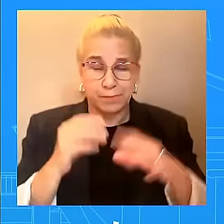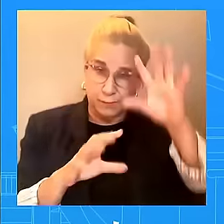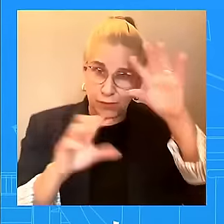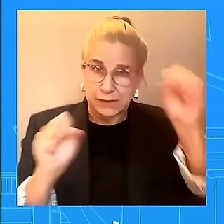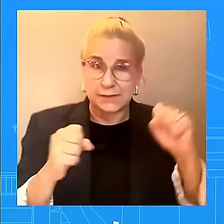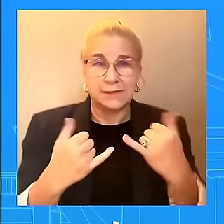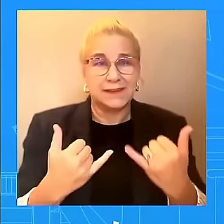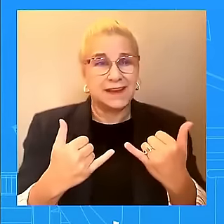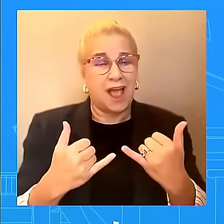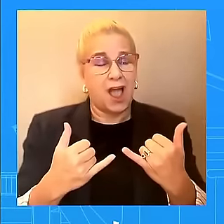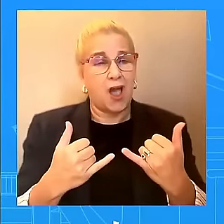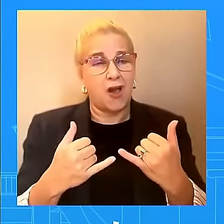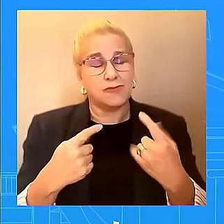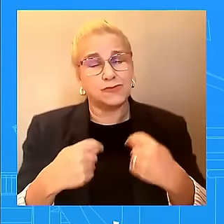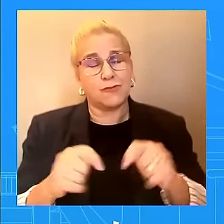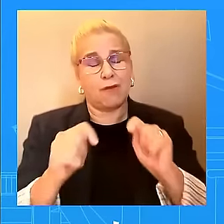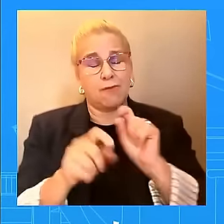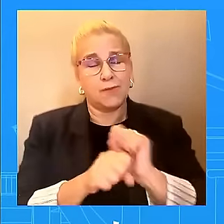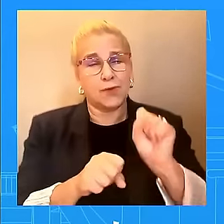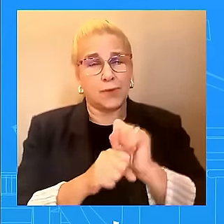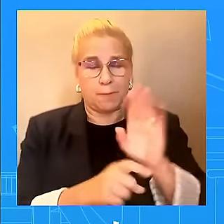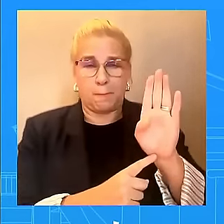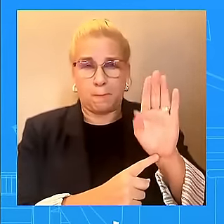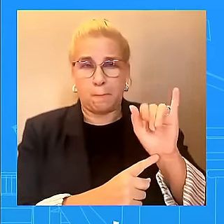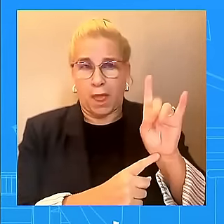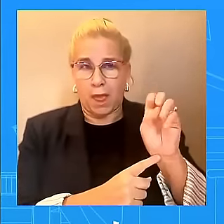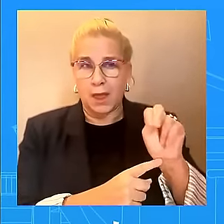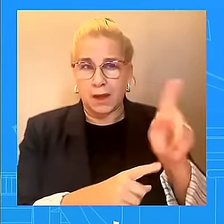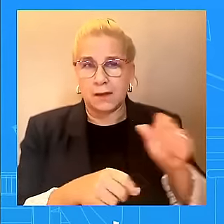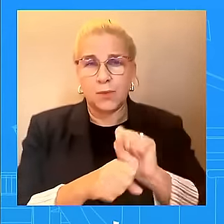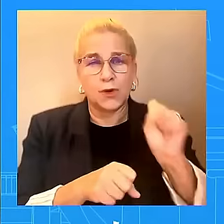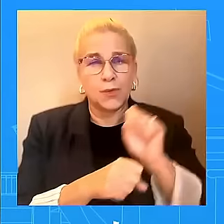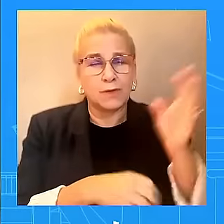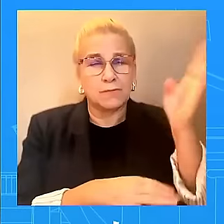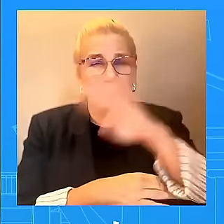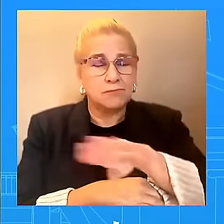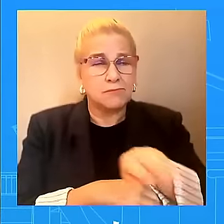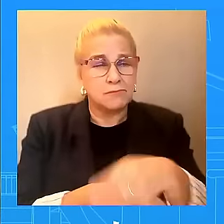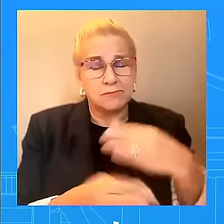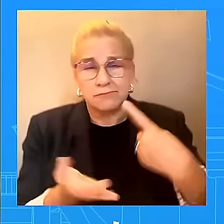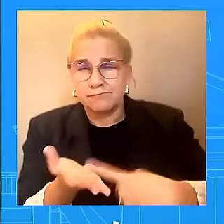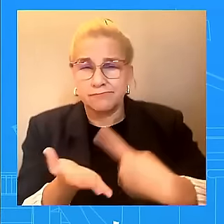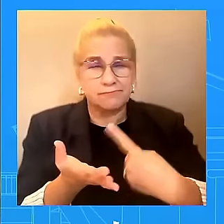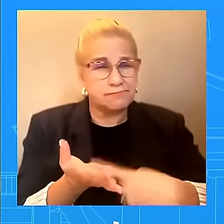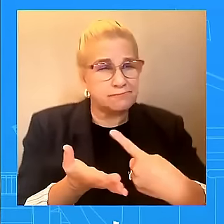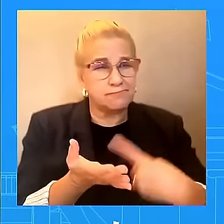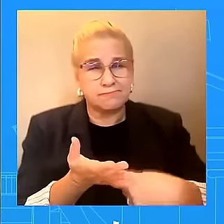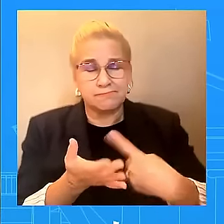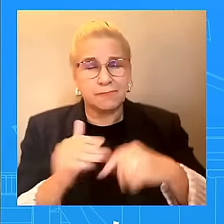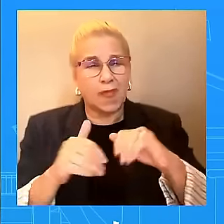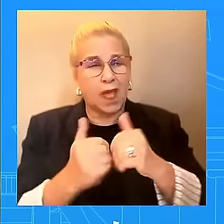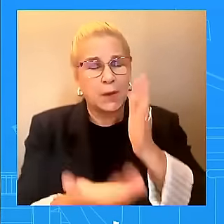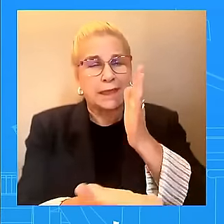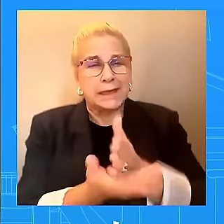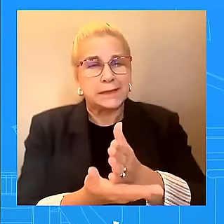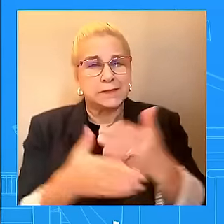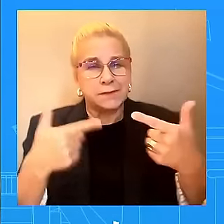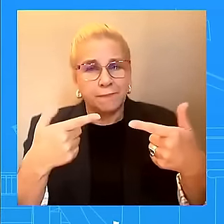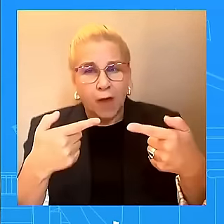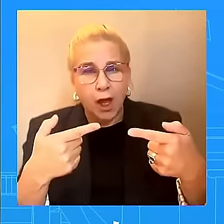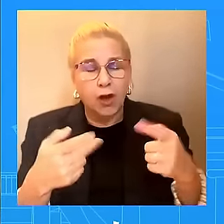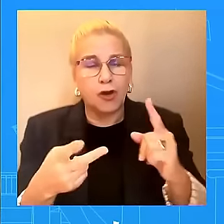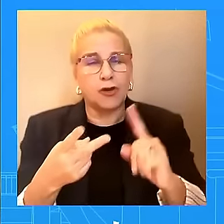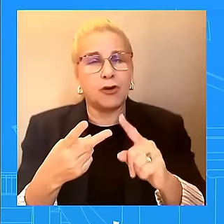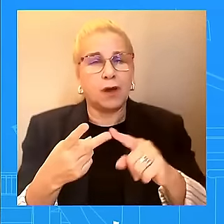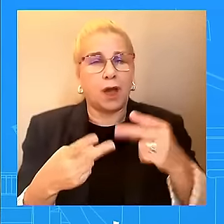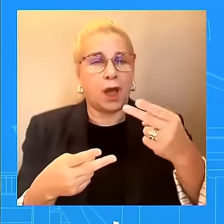that would not only bring the hostages held by Hamas home to their families, but also end the fighting and